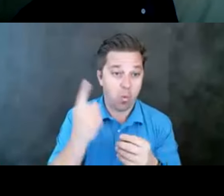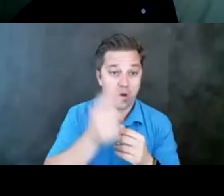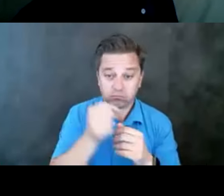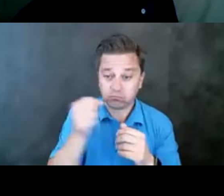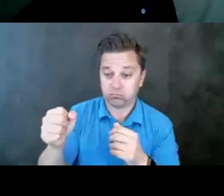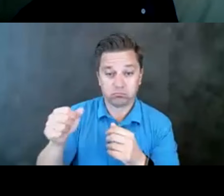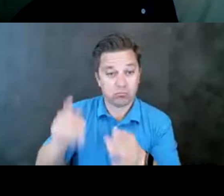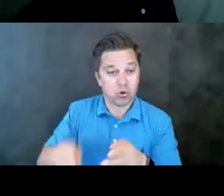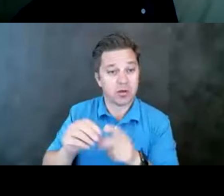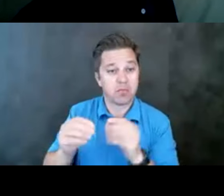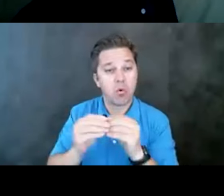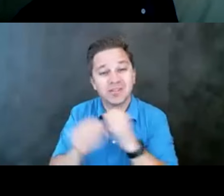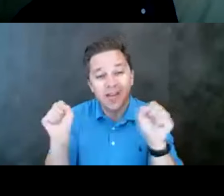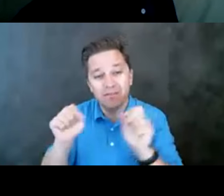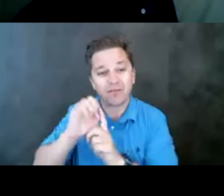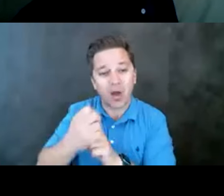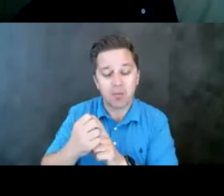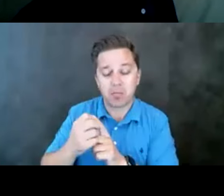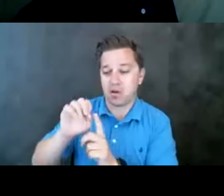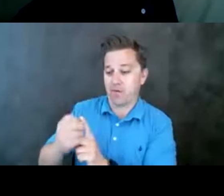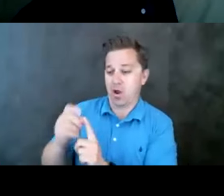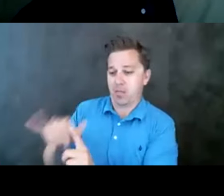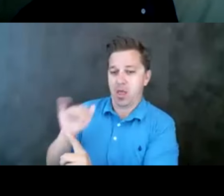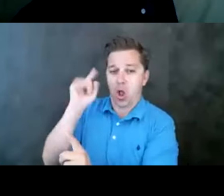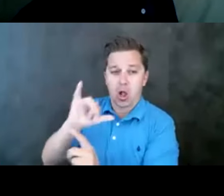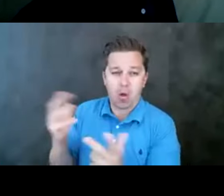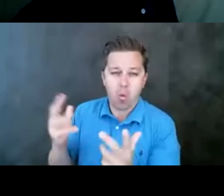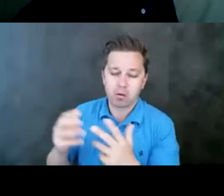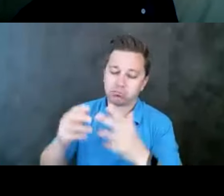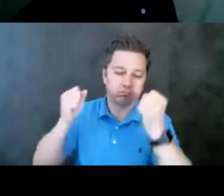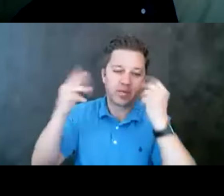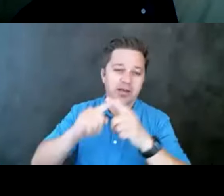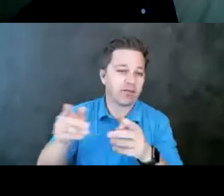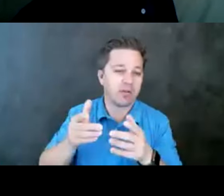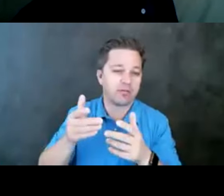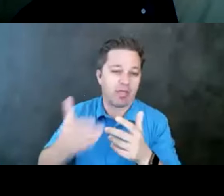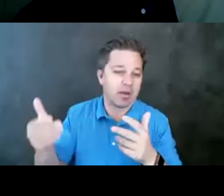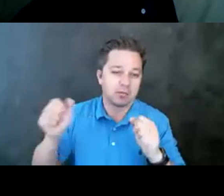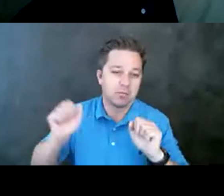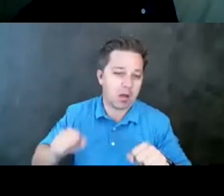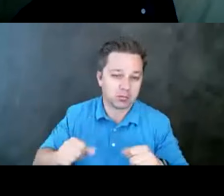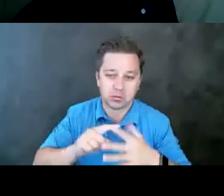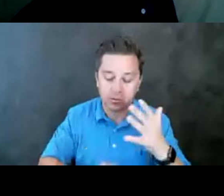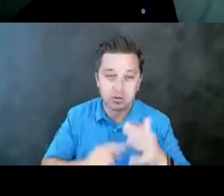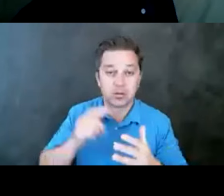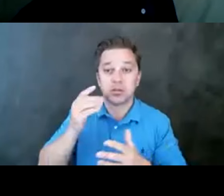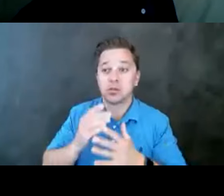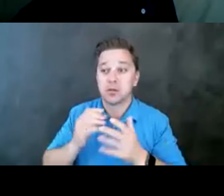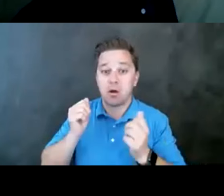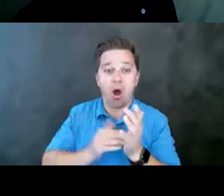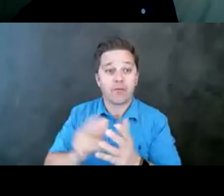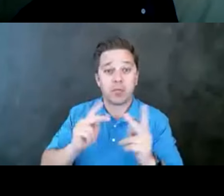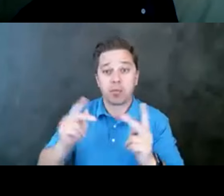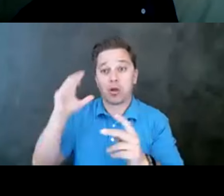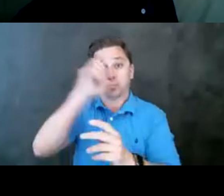Now, that environment can mean a lot of things to a lot of different people. Oftentimes, people will assume that putting someone in a hospital setting will be